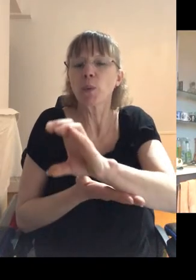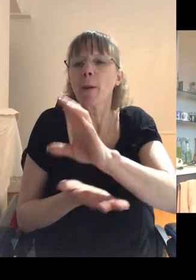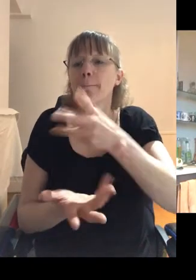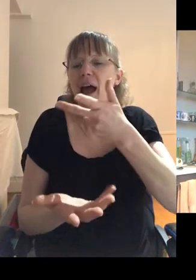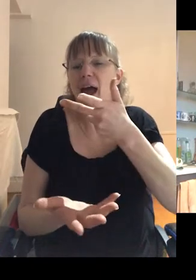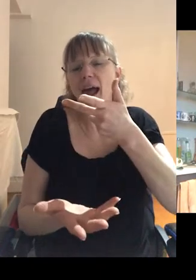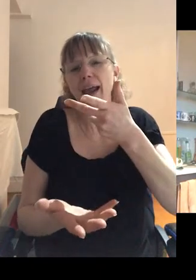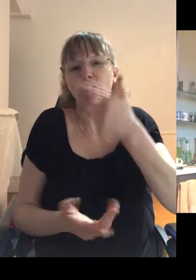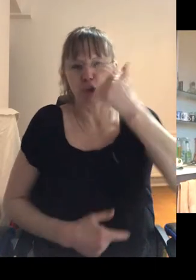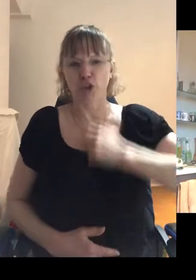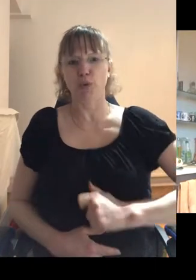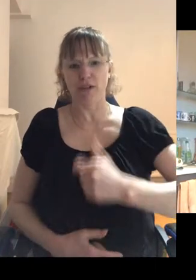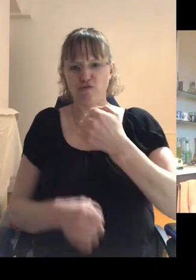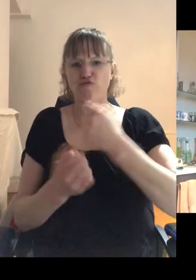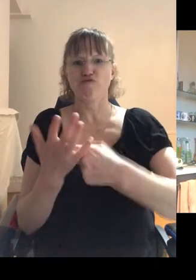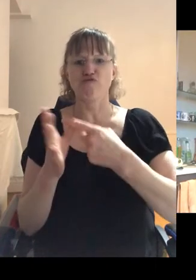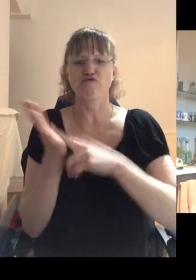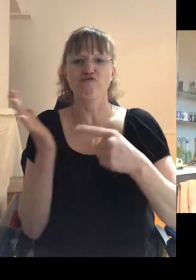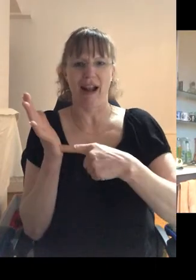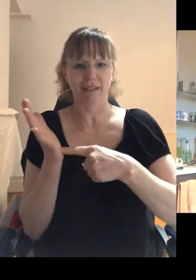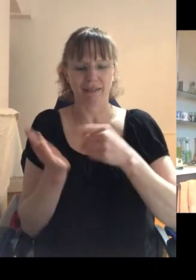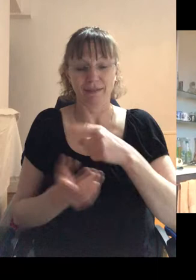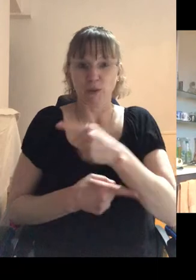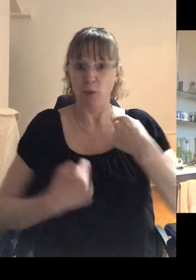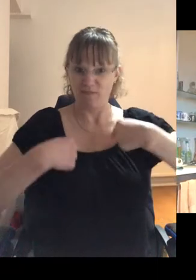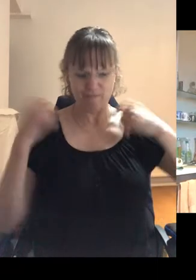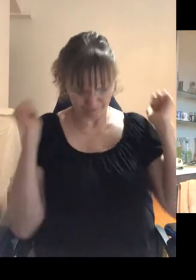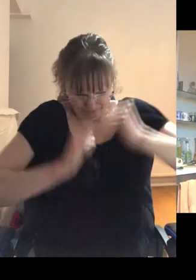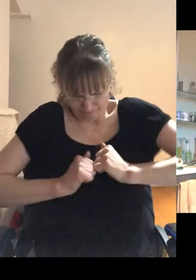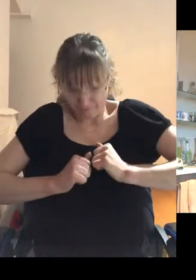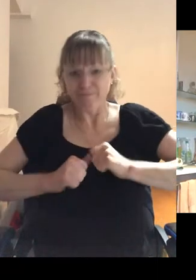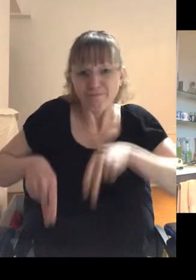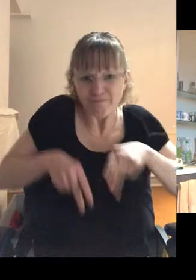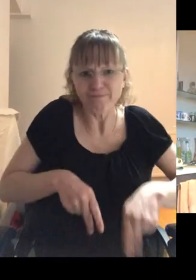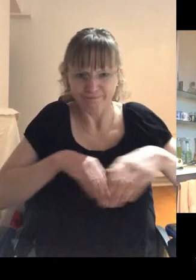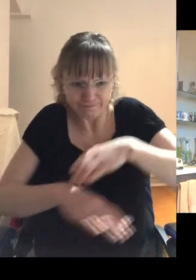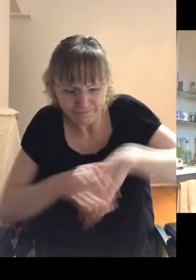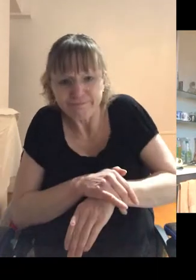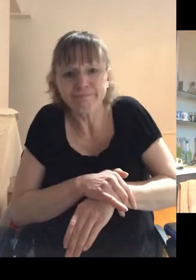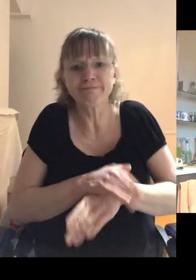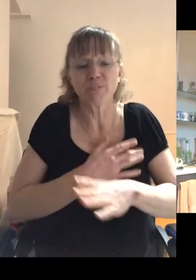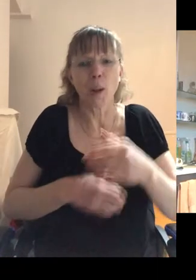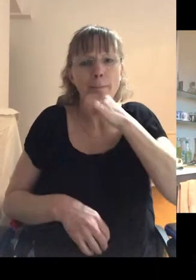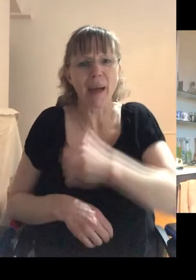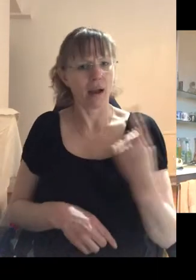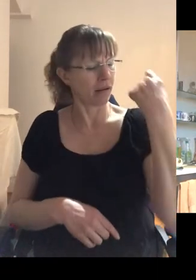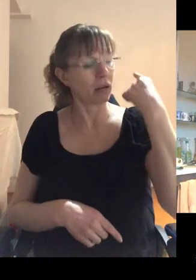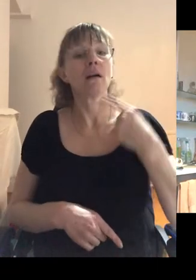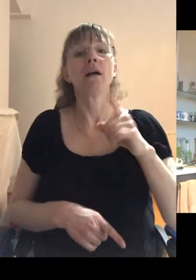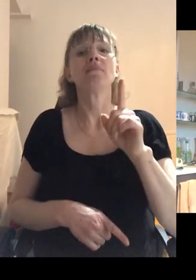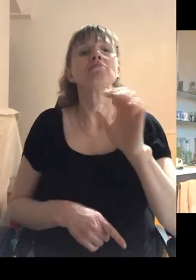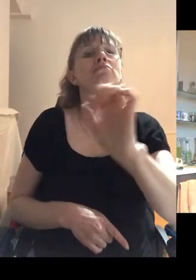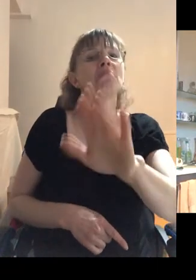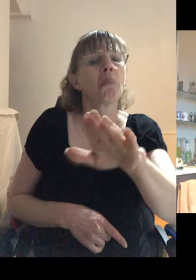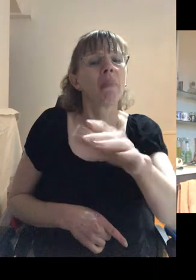in the NatWest bank. Uh, and a man behind me in there, I am all butched up in my sweatshirt and my jeans and my flat top. And a man behind me saying, excuse me,